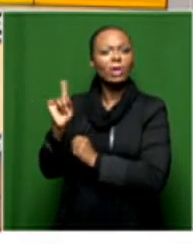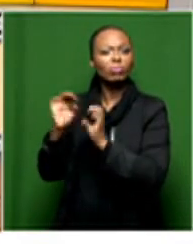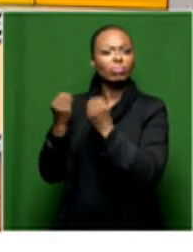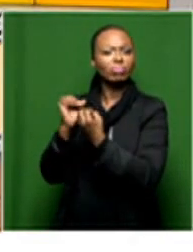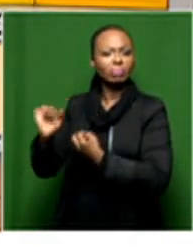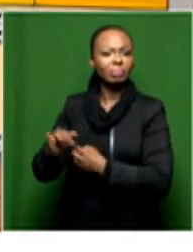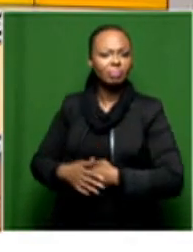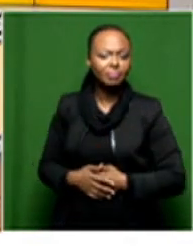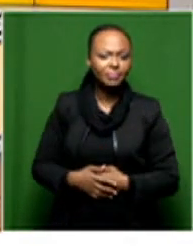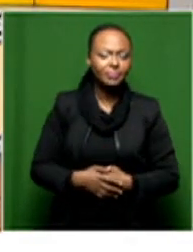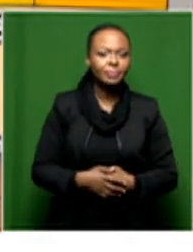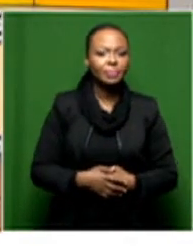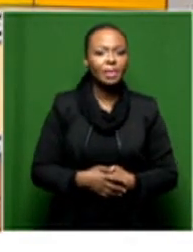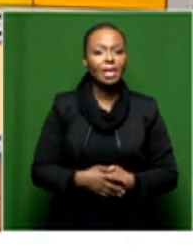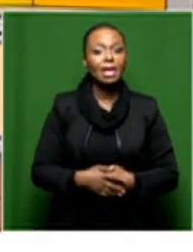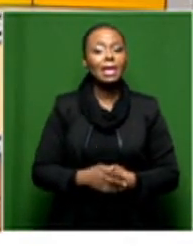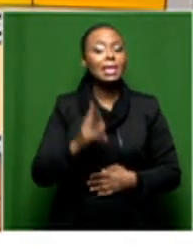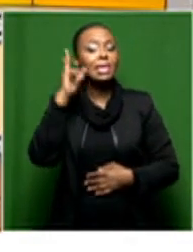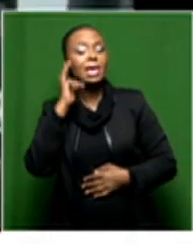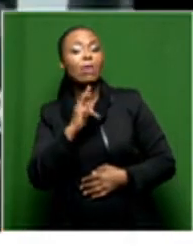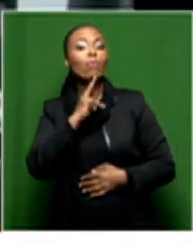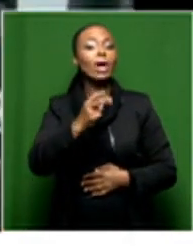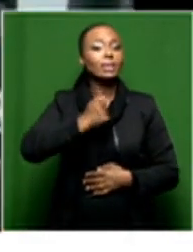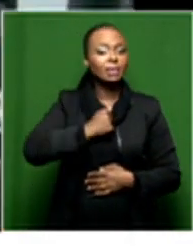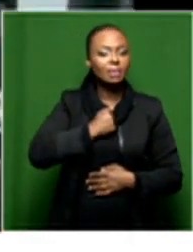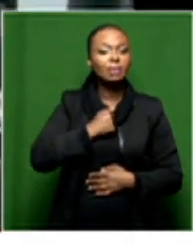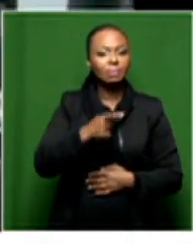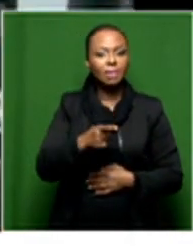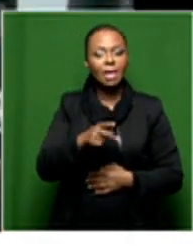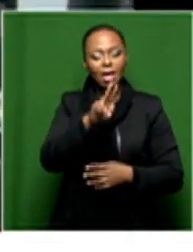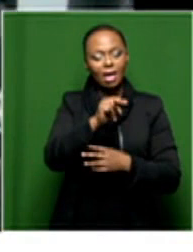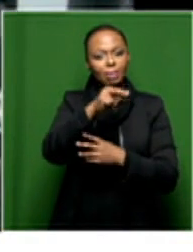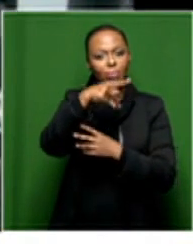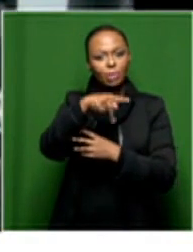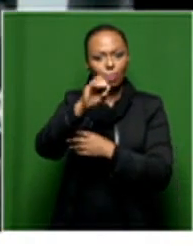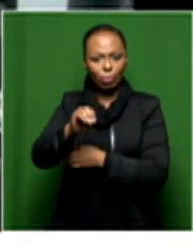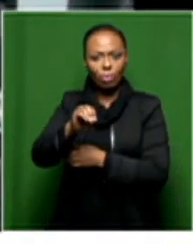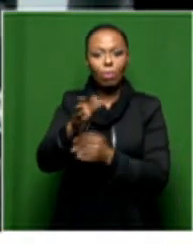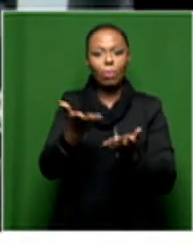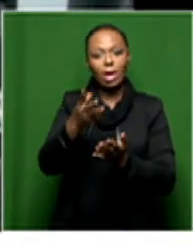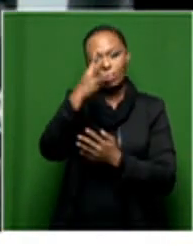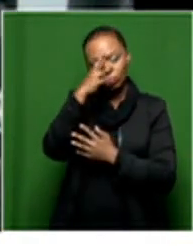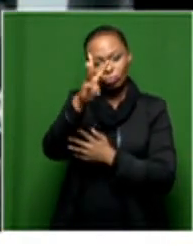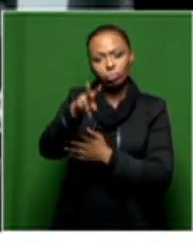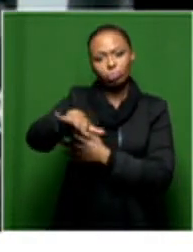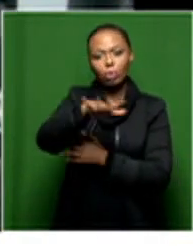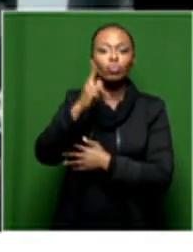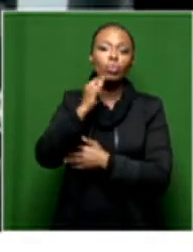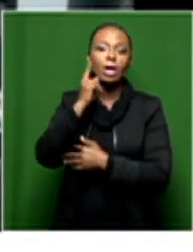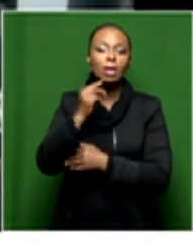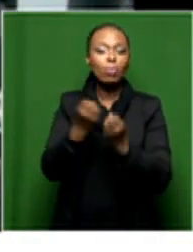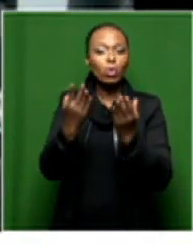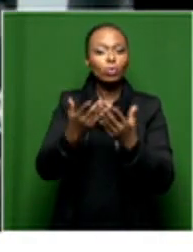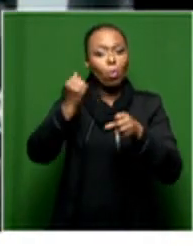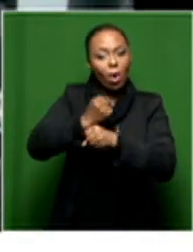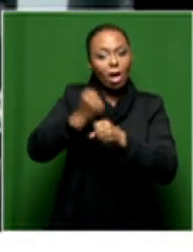Well, Hear My Voice, it's a non-profit based in the capital city in Tuane where we do most of our work.